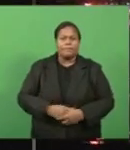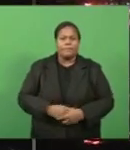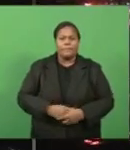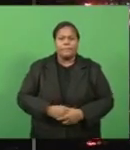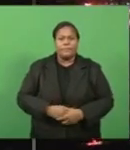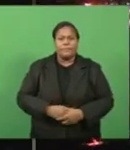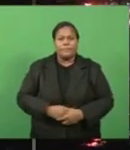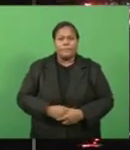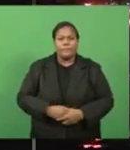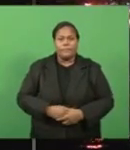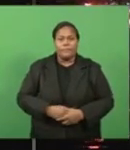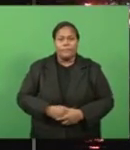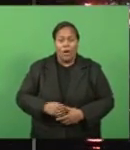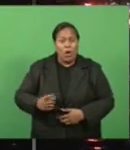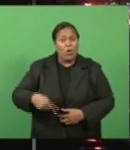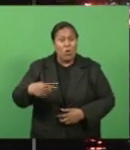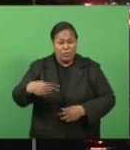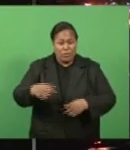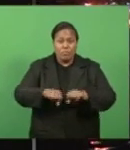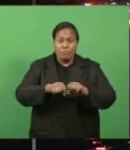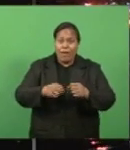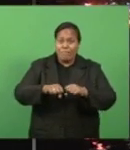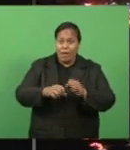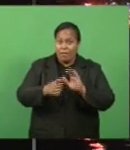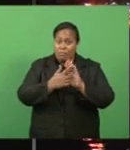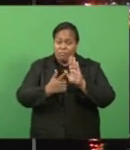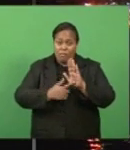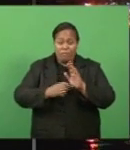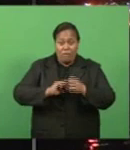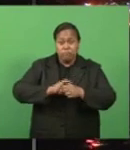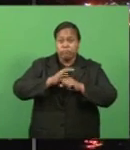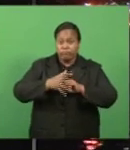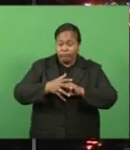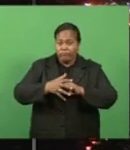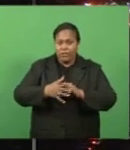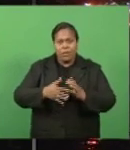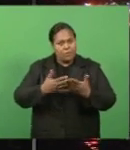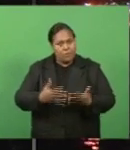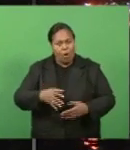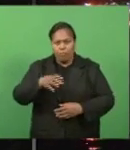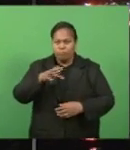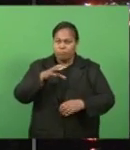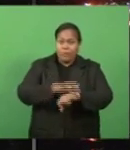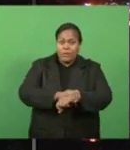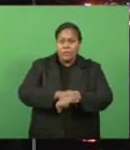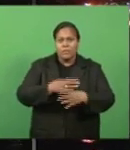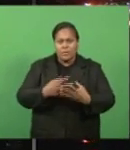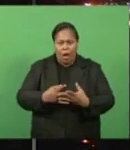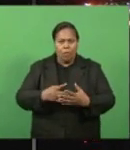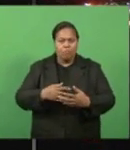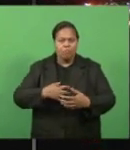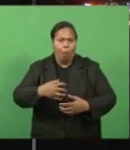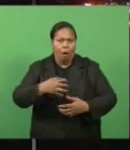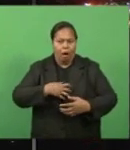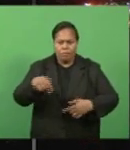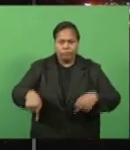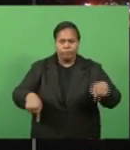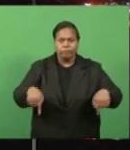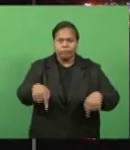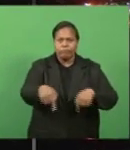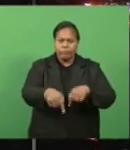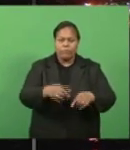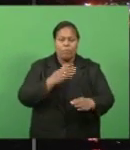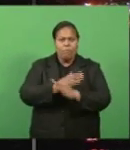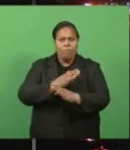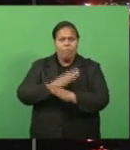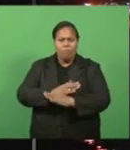The continuous breach of COVID-19 containment measures has driven the police force to increase visibility. More checkpoints have been